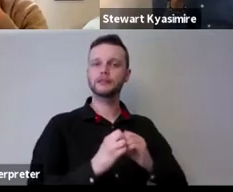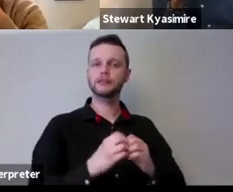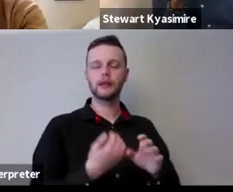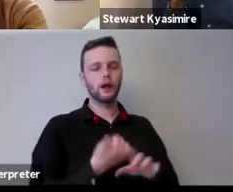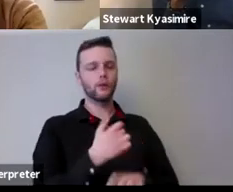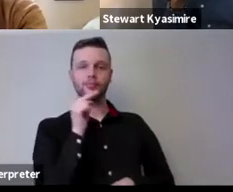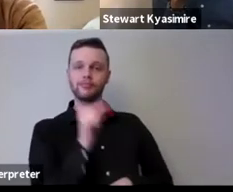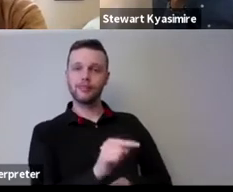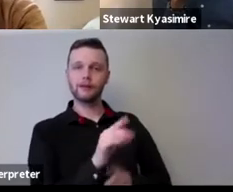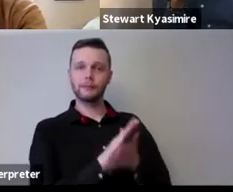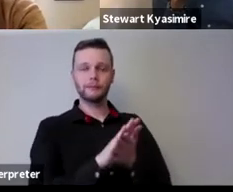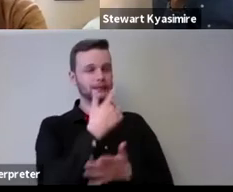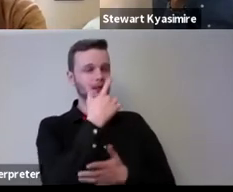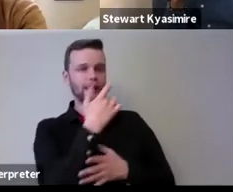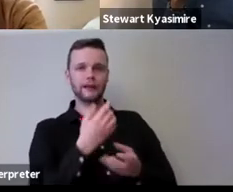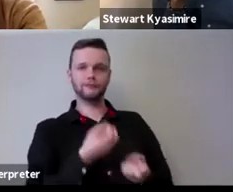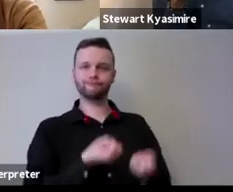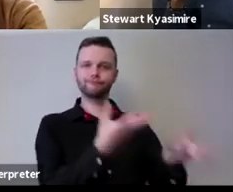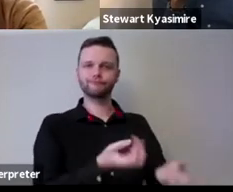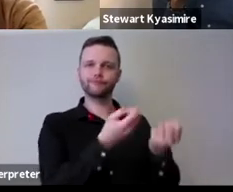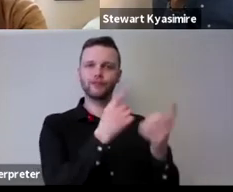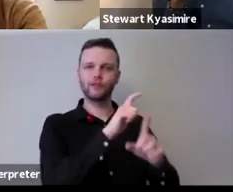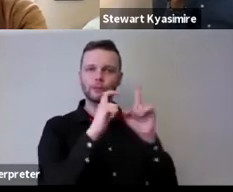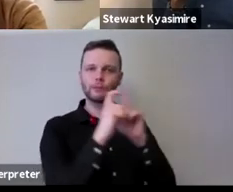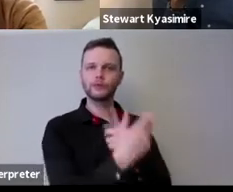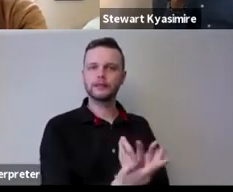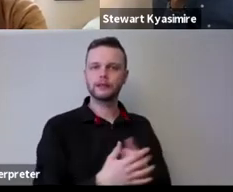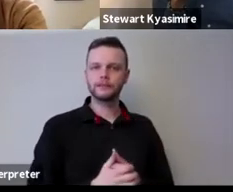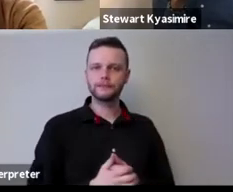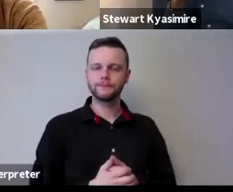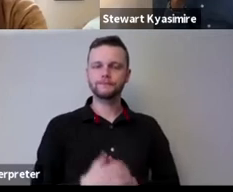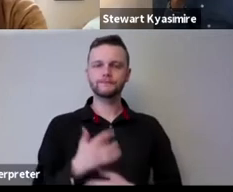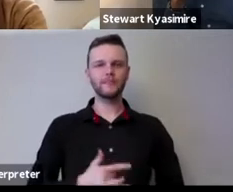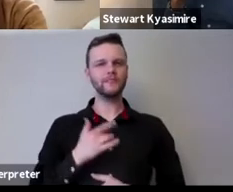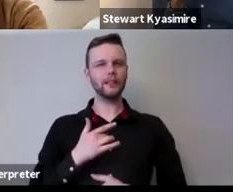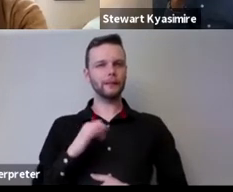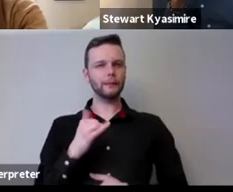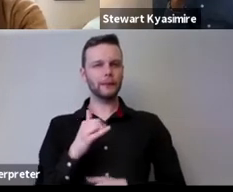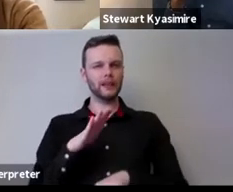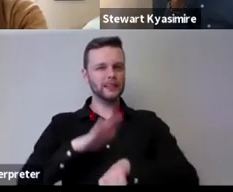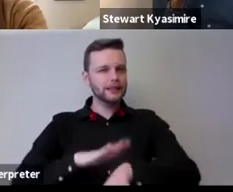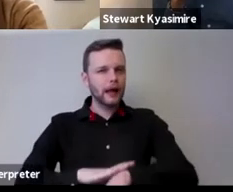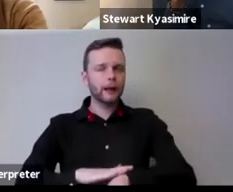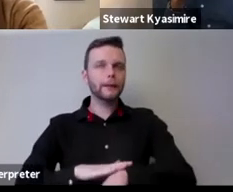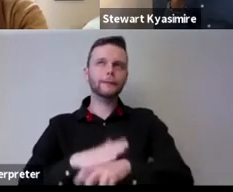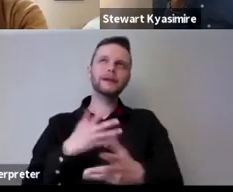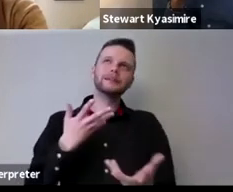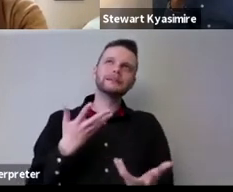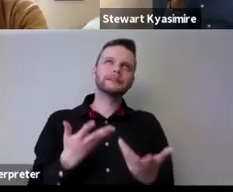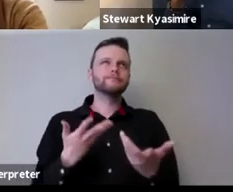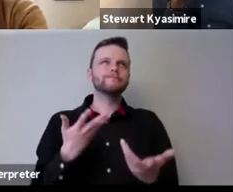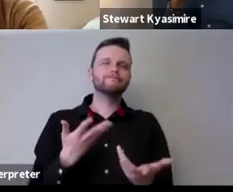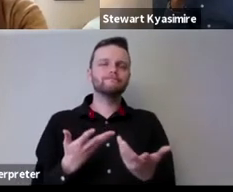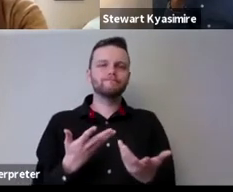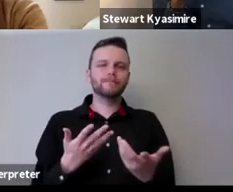that allows you to then serve a community but i think maybe this time there's something that